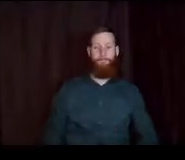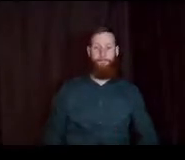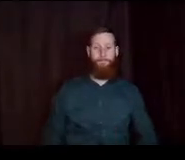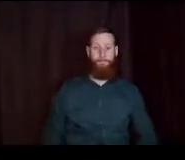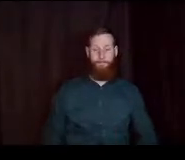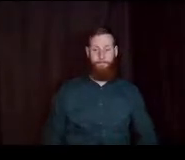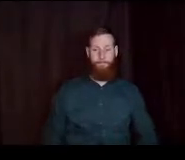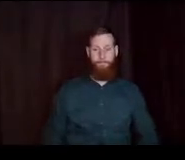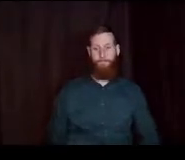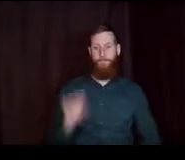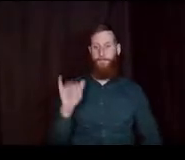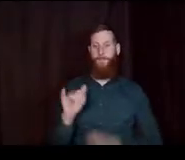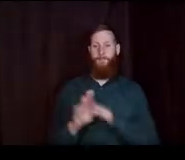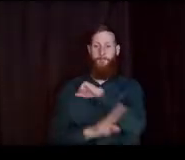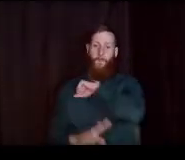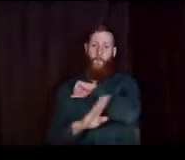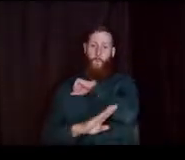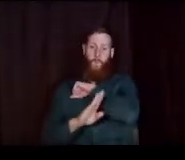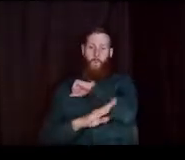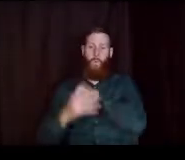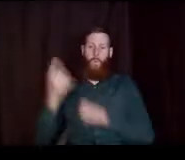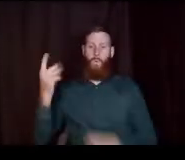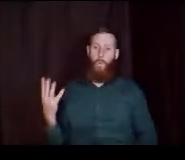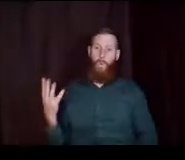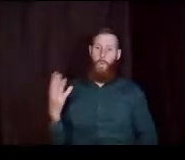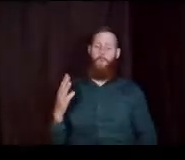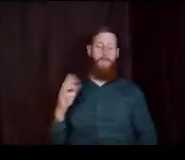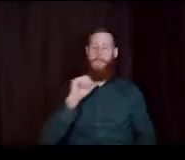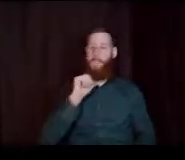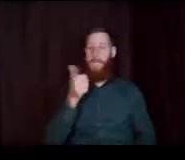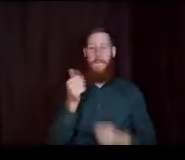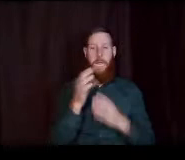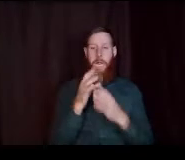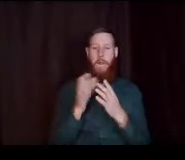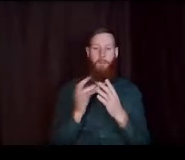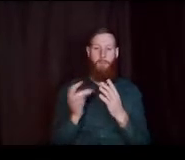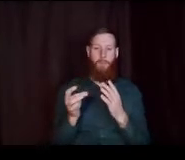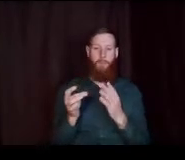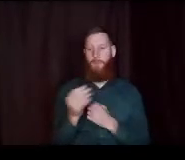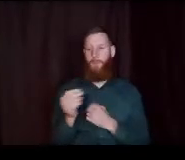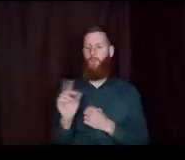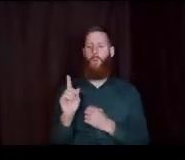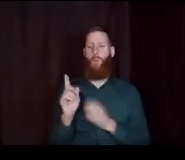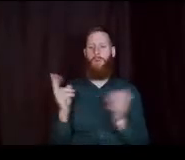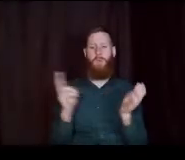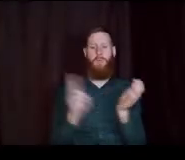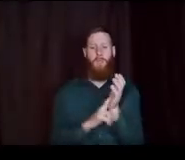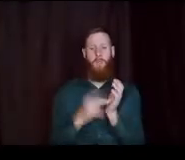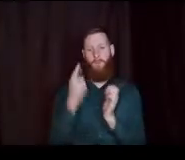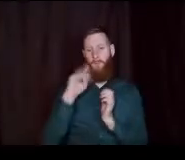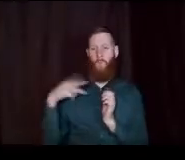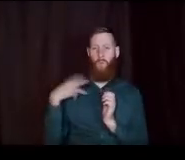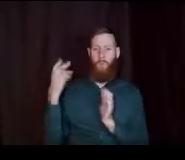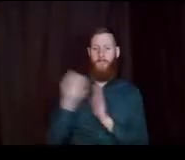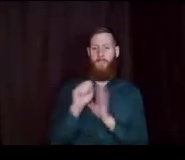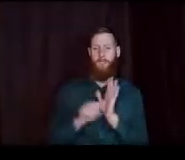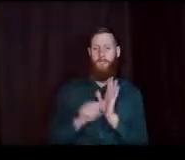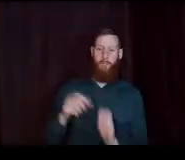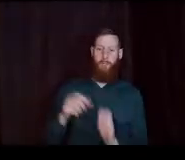That fall quarter. So that would not be an option. And where can I sign up for Washington State grants?